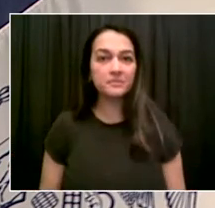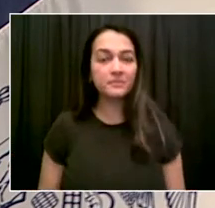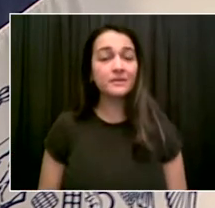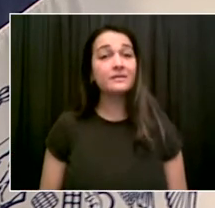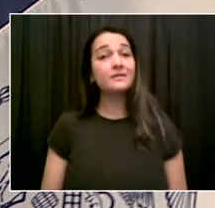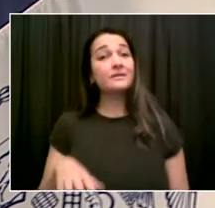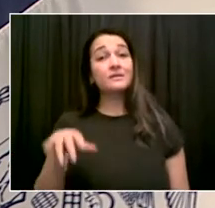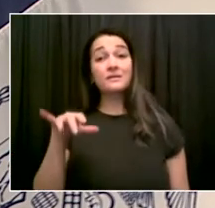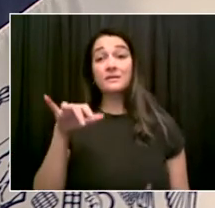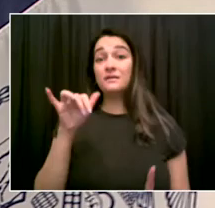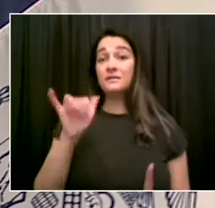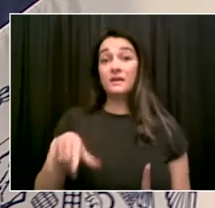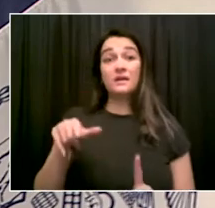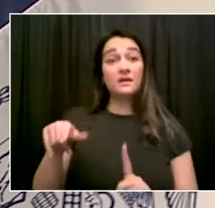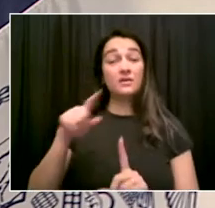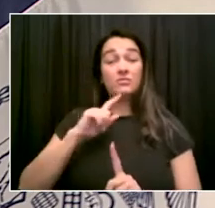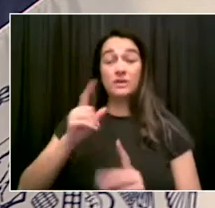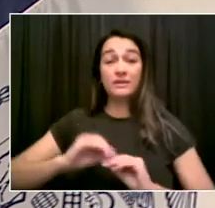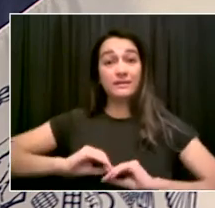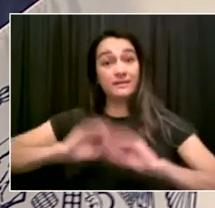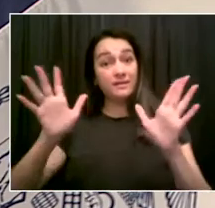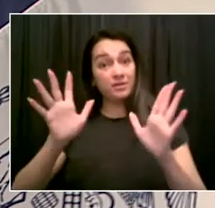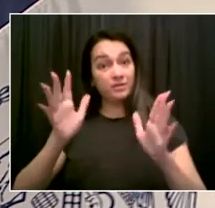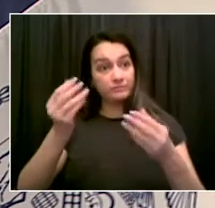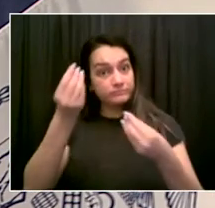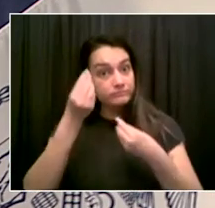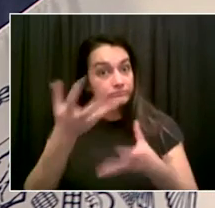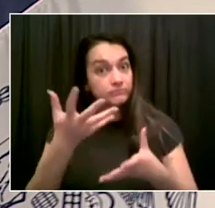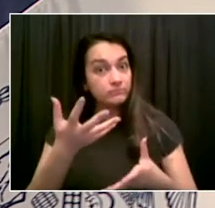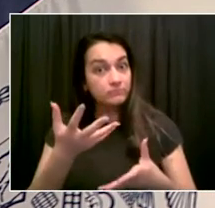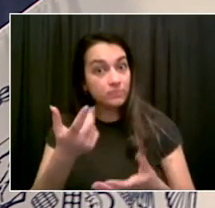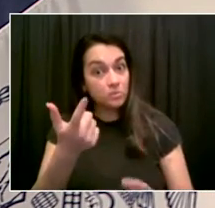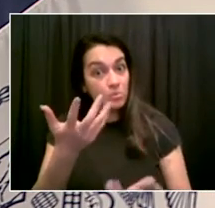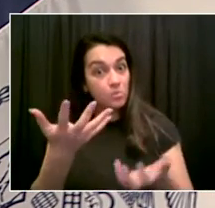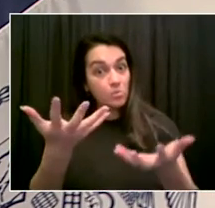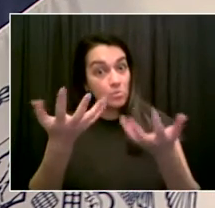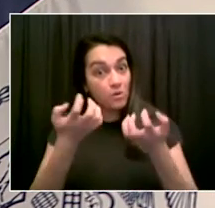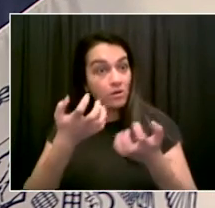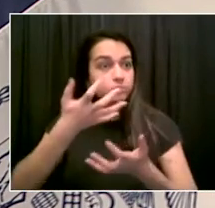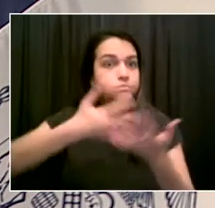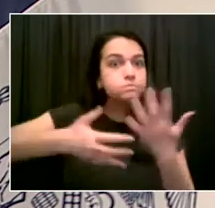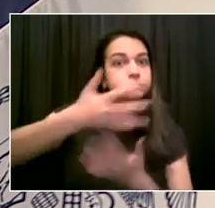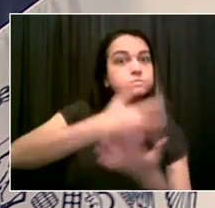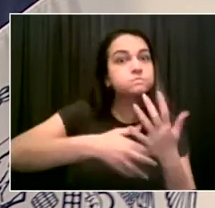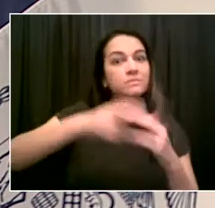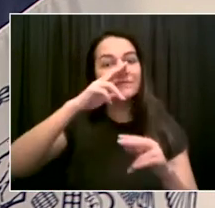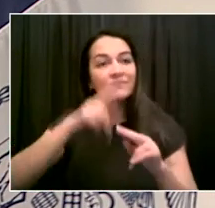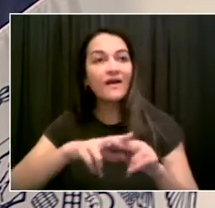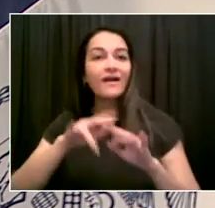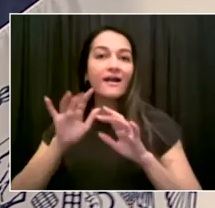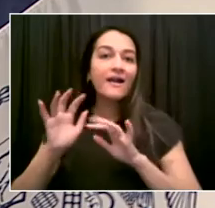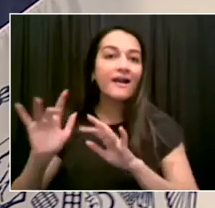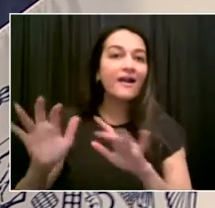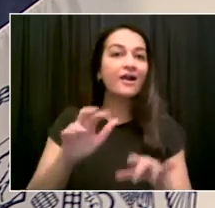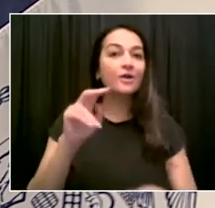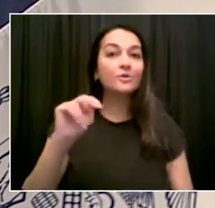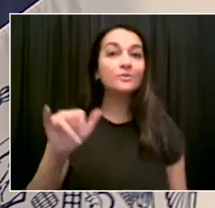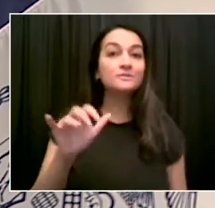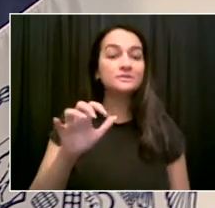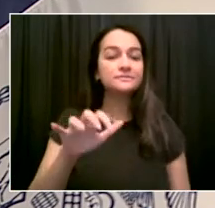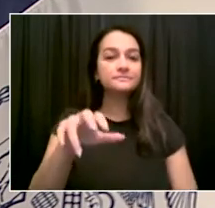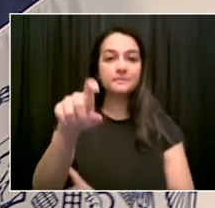fully, you've got to get vaccinated. You've got to get vaccinated. It's time. All the answers, all the information's out there.